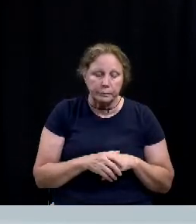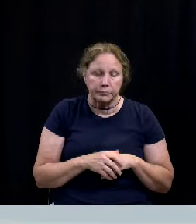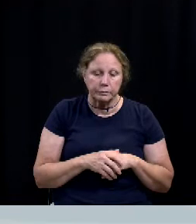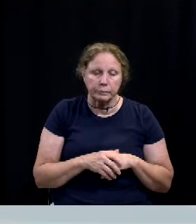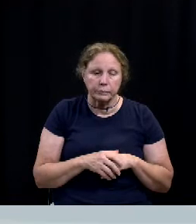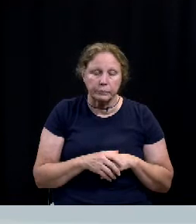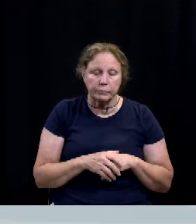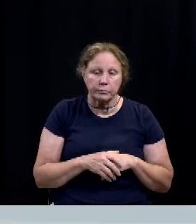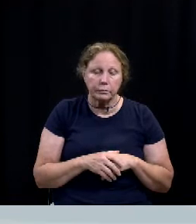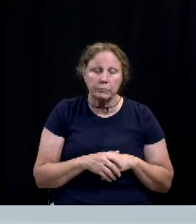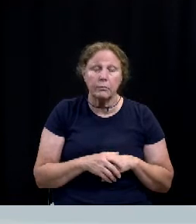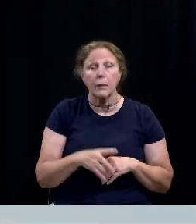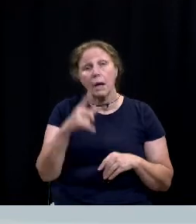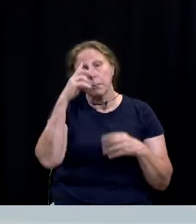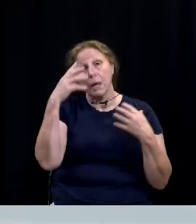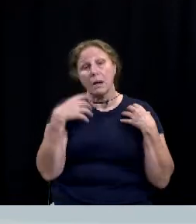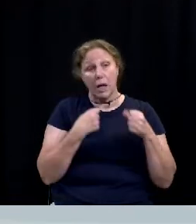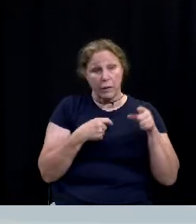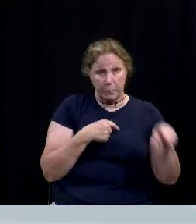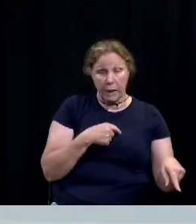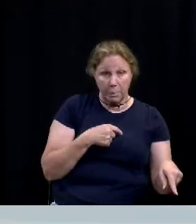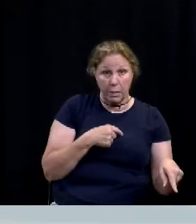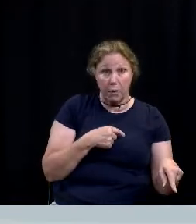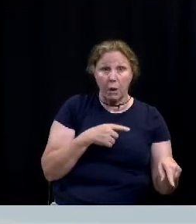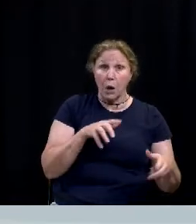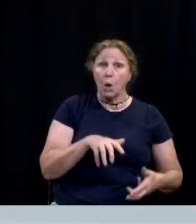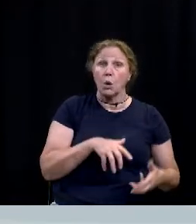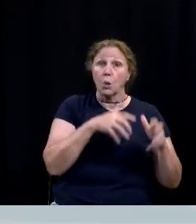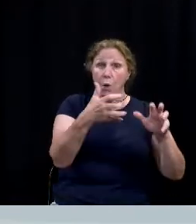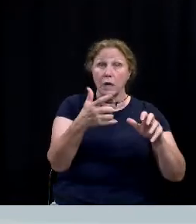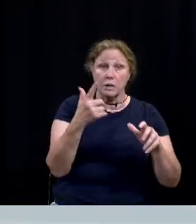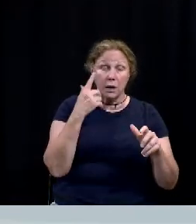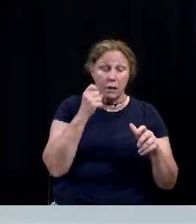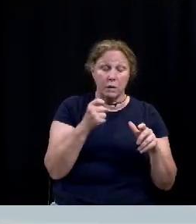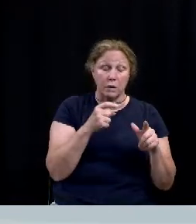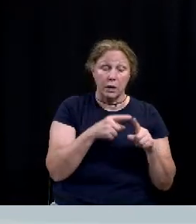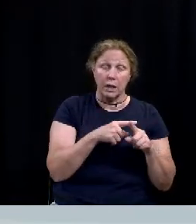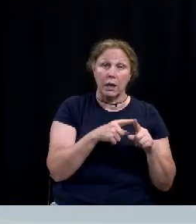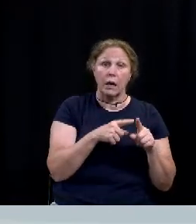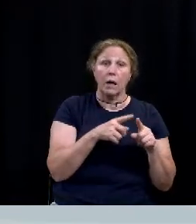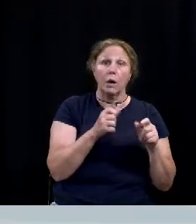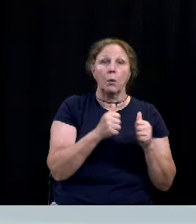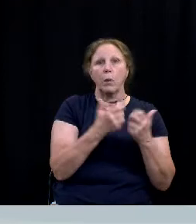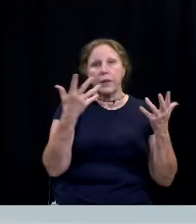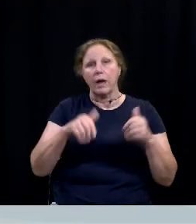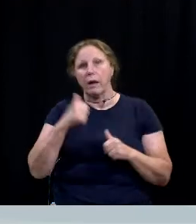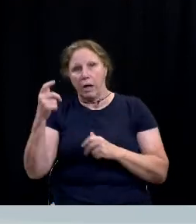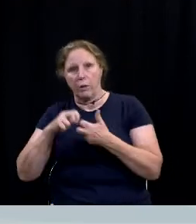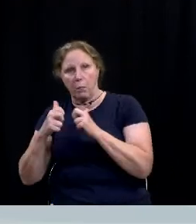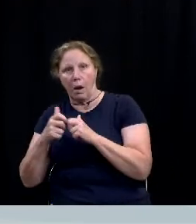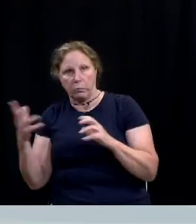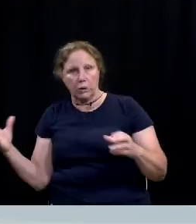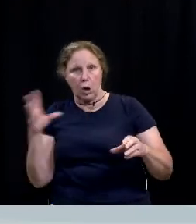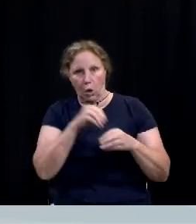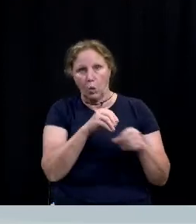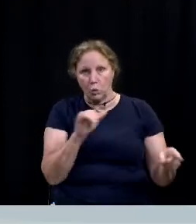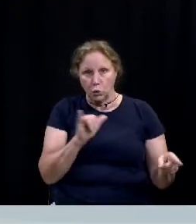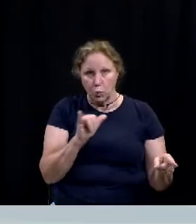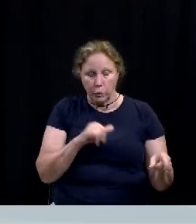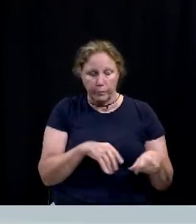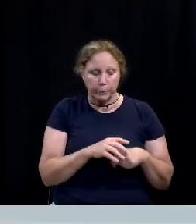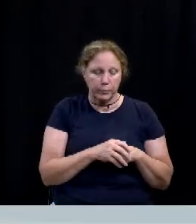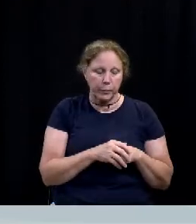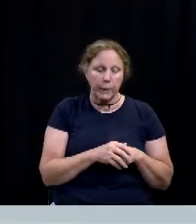Seldom do mental health consumers find themselves in crisis from mental health symptoms in complete absence of other health issues Because of this